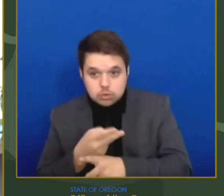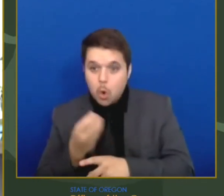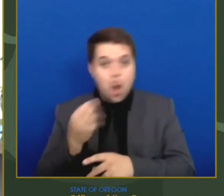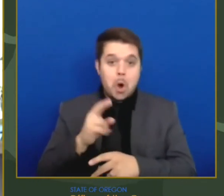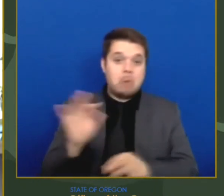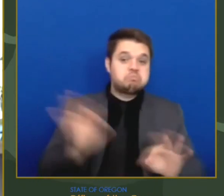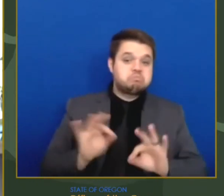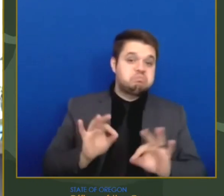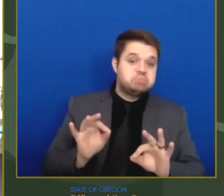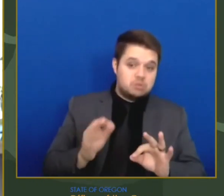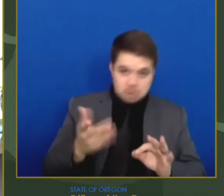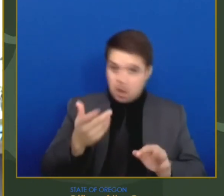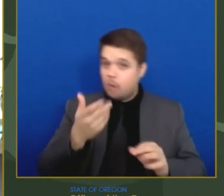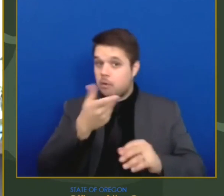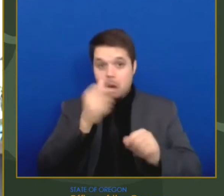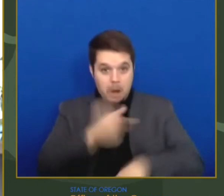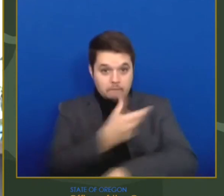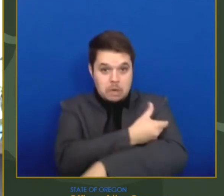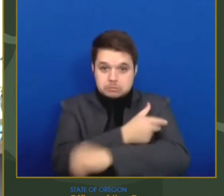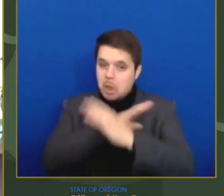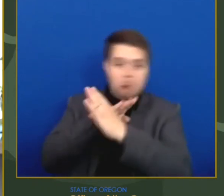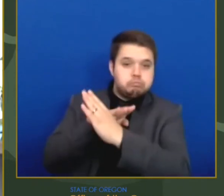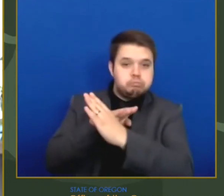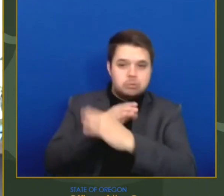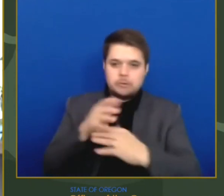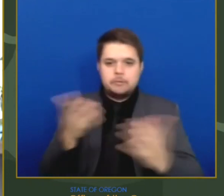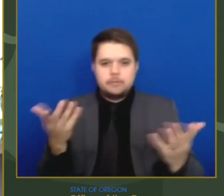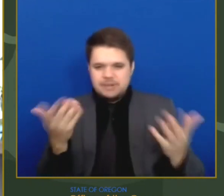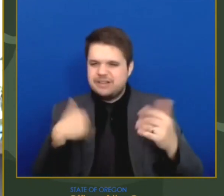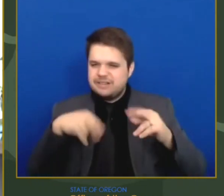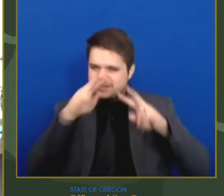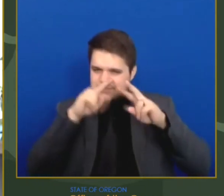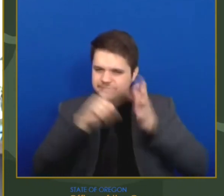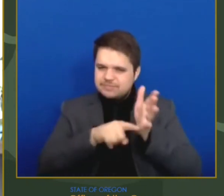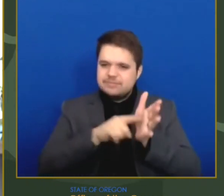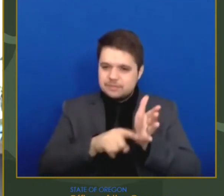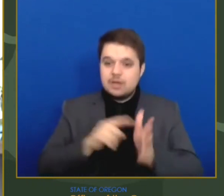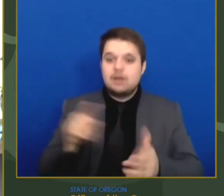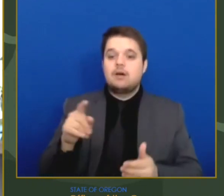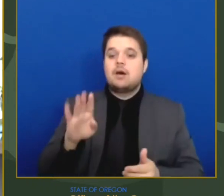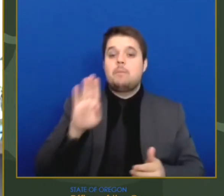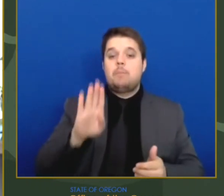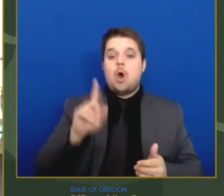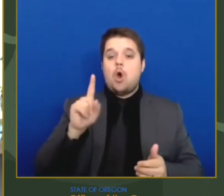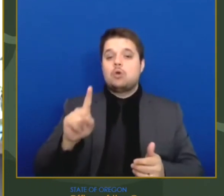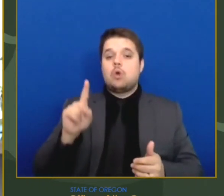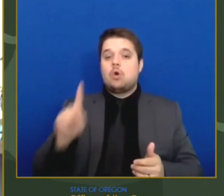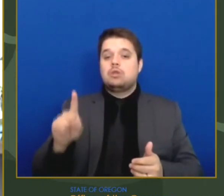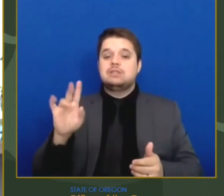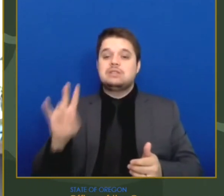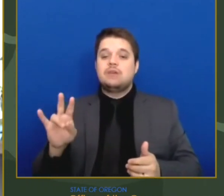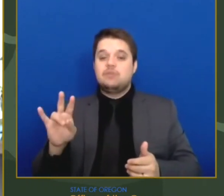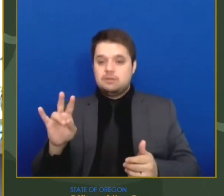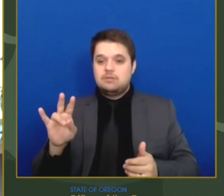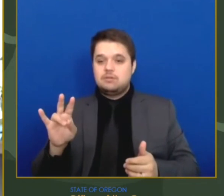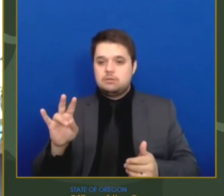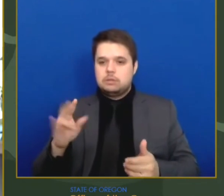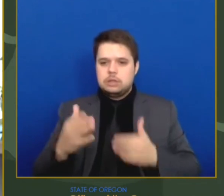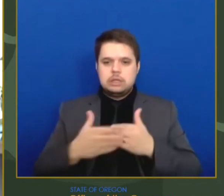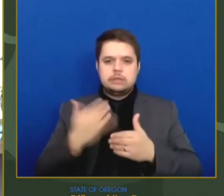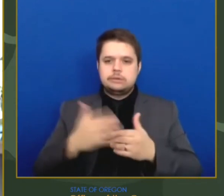B117 has been shown to be a highly contagious variant, and E484K